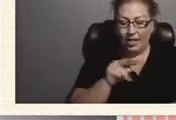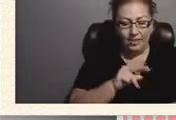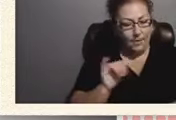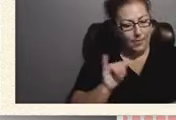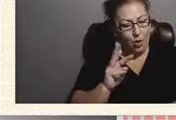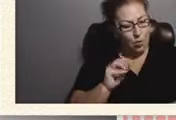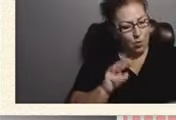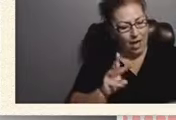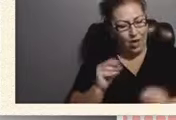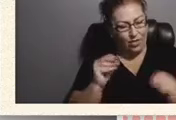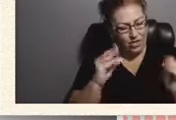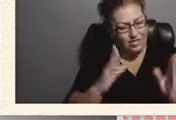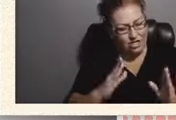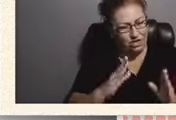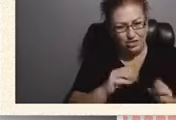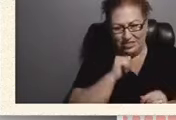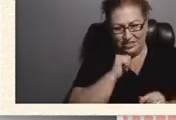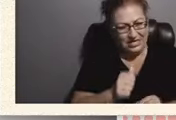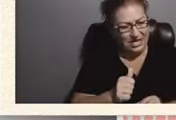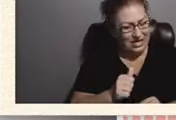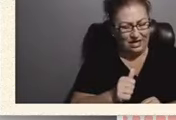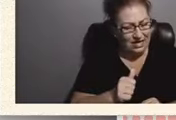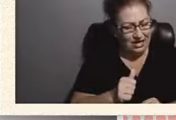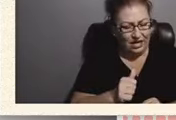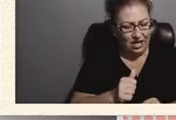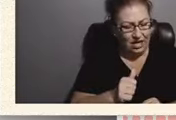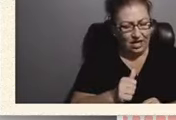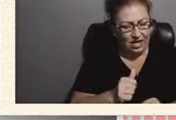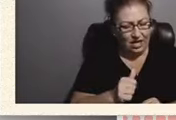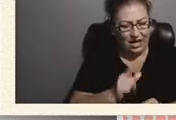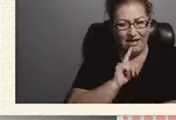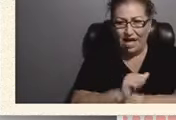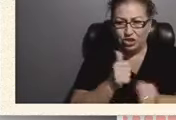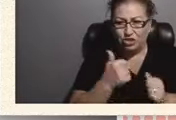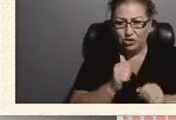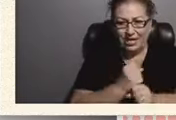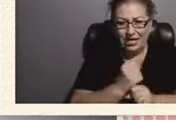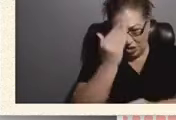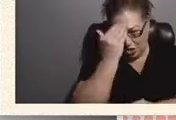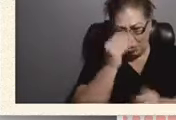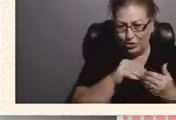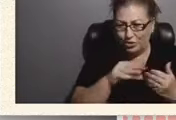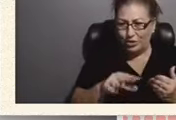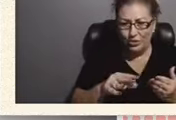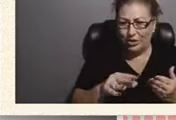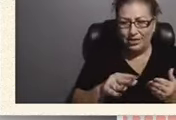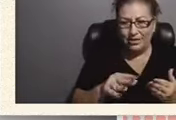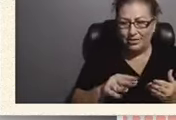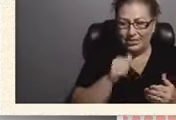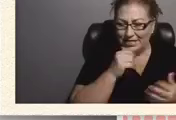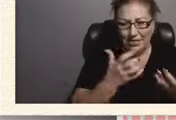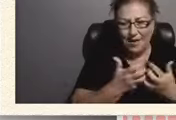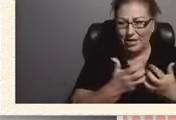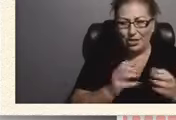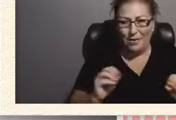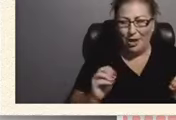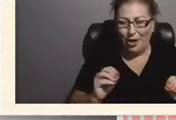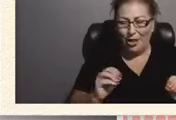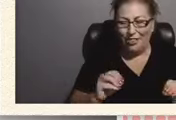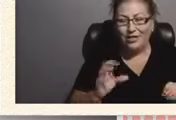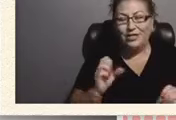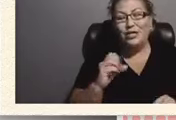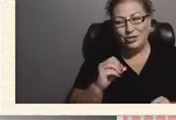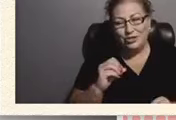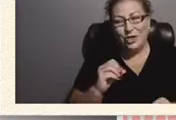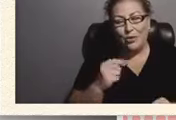teachers did not actually try to get to know the students because it doesn't match them at all so i i really